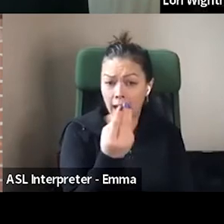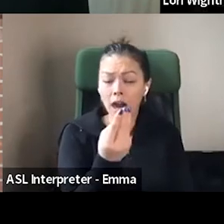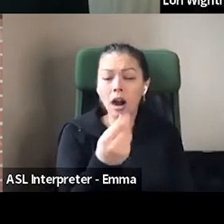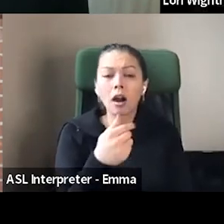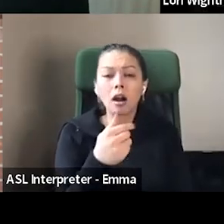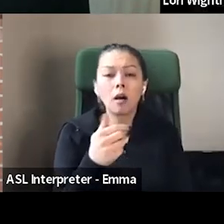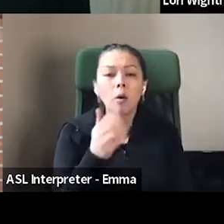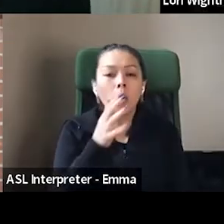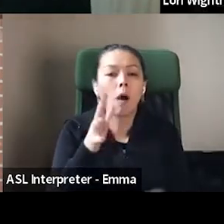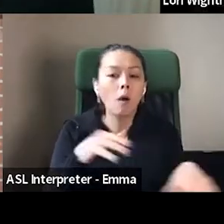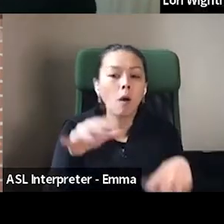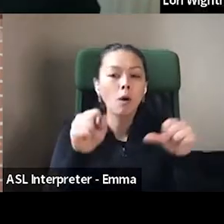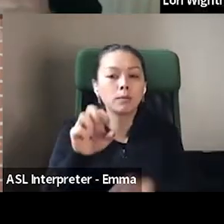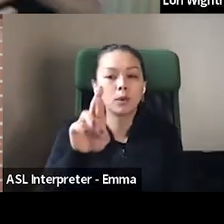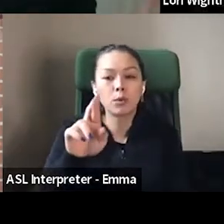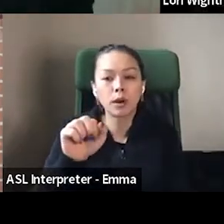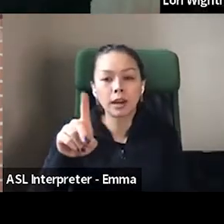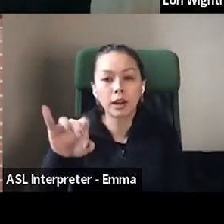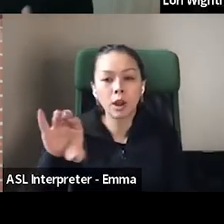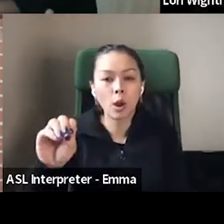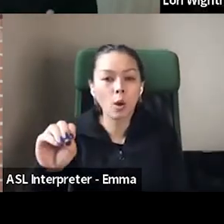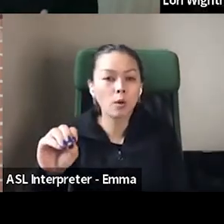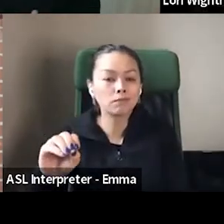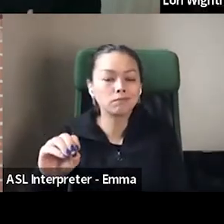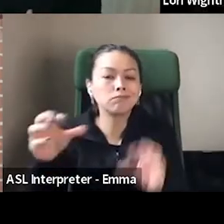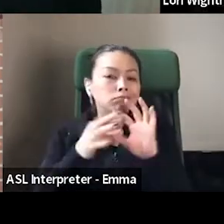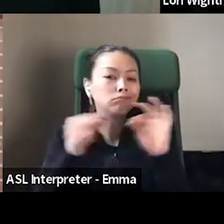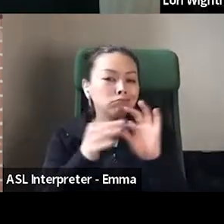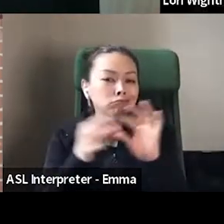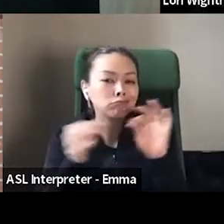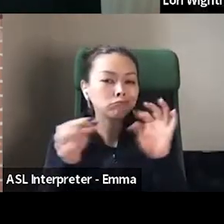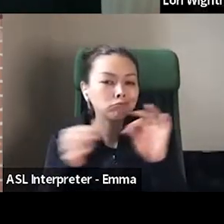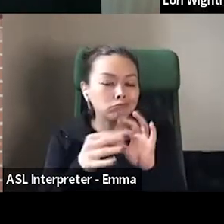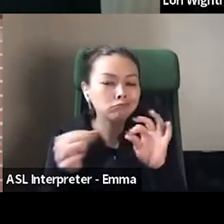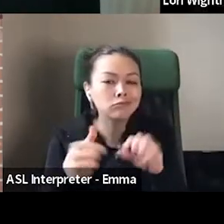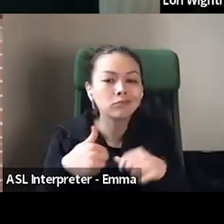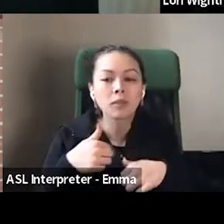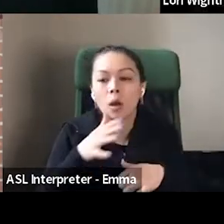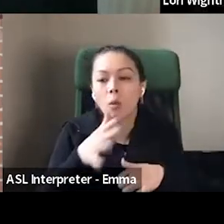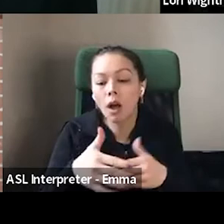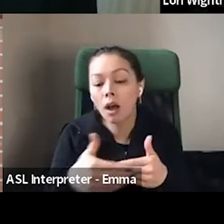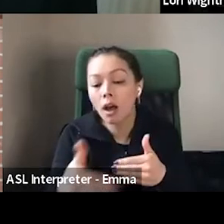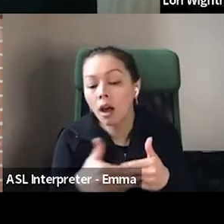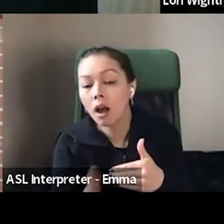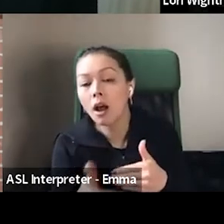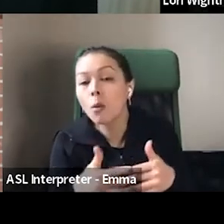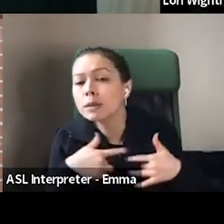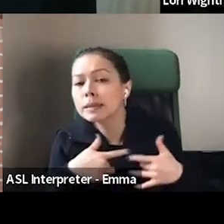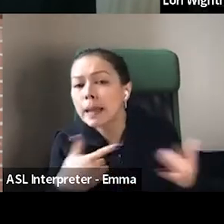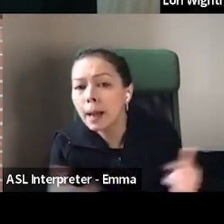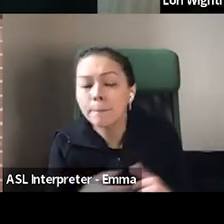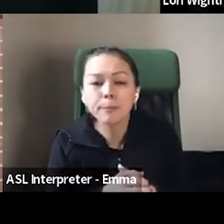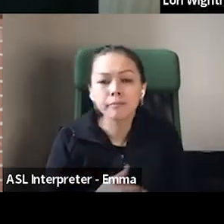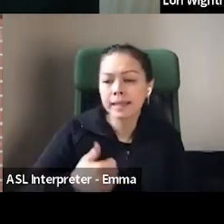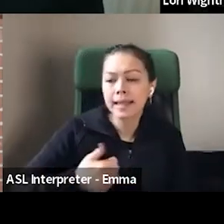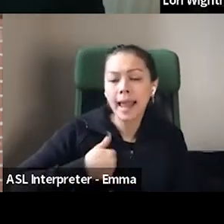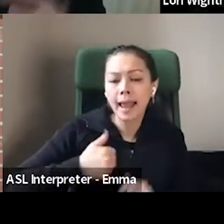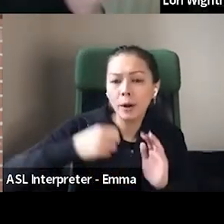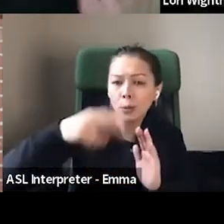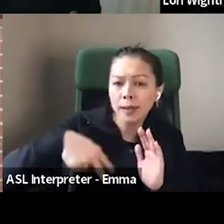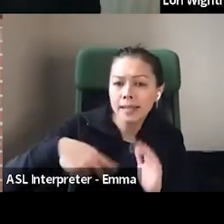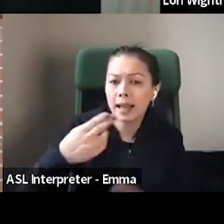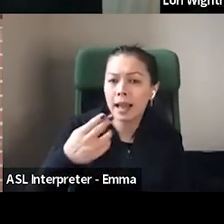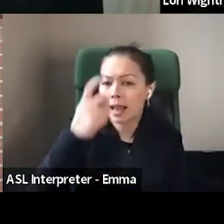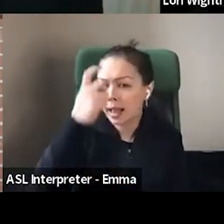music for us, or, you I talked about the Canada Reads and the Harry Potter event. Um, we've had lots of artists and other people